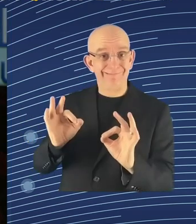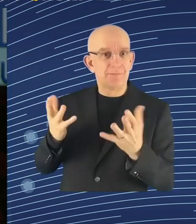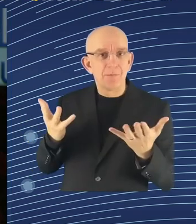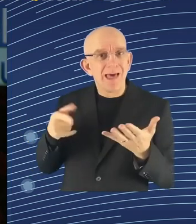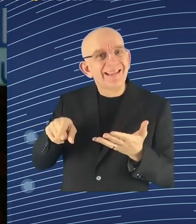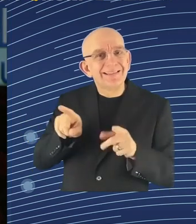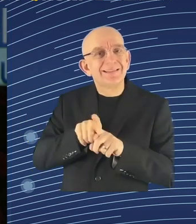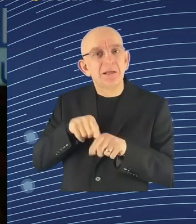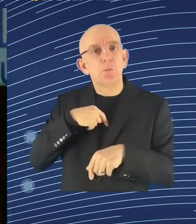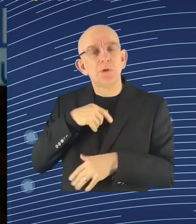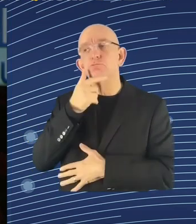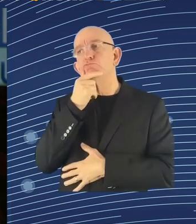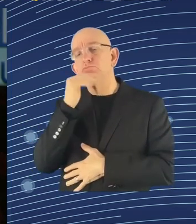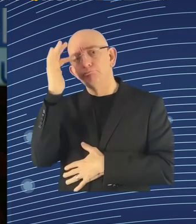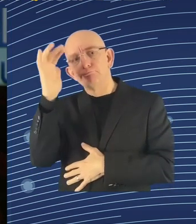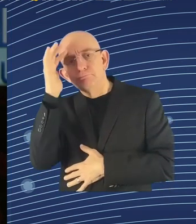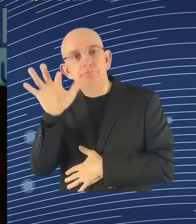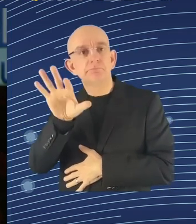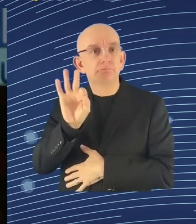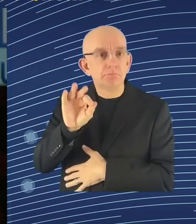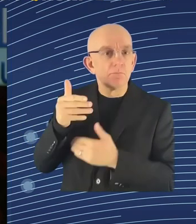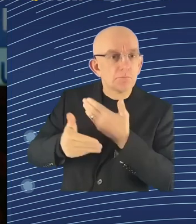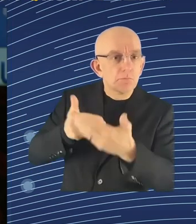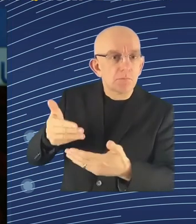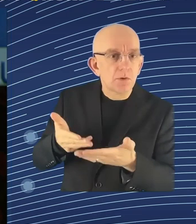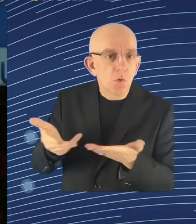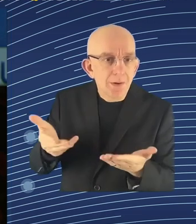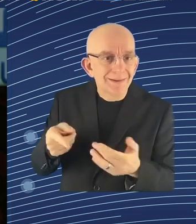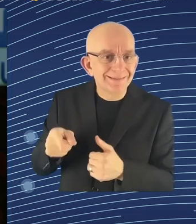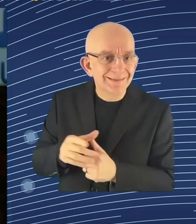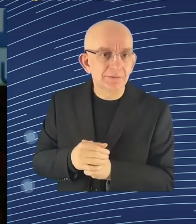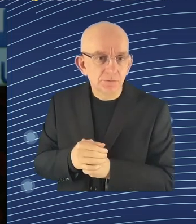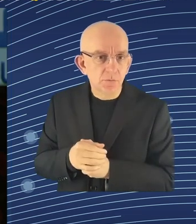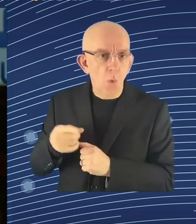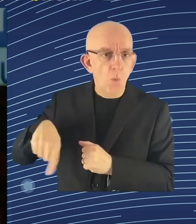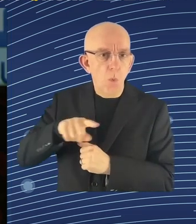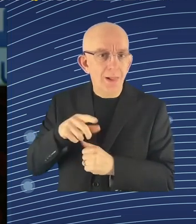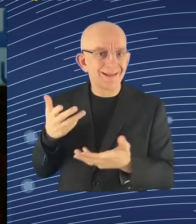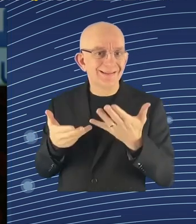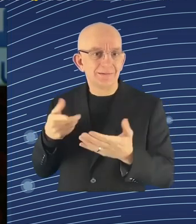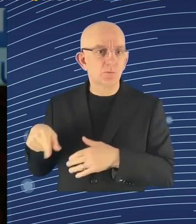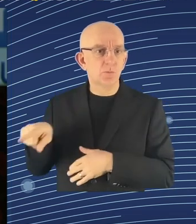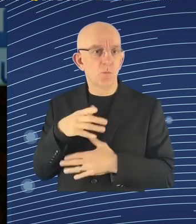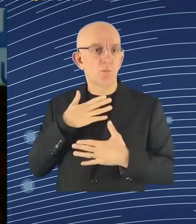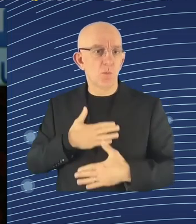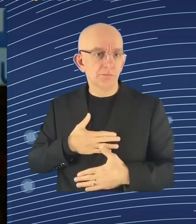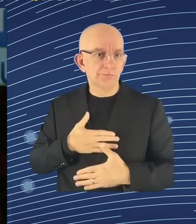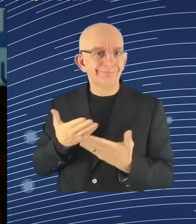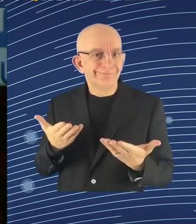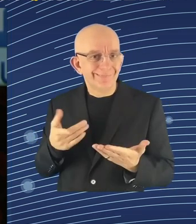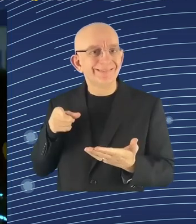machinery that could destroy the world. We don't use it, though, because we have sense, I hope, fingers crossed.